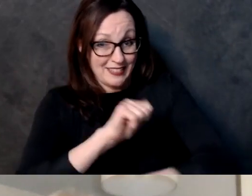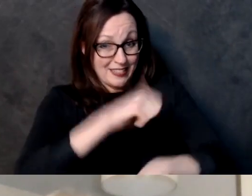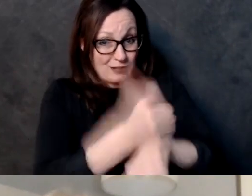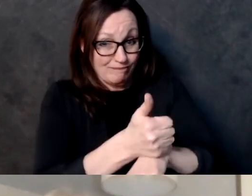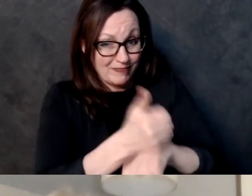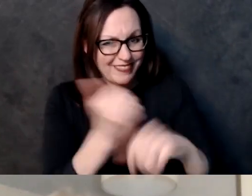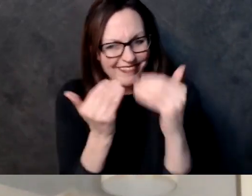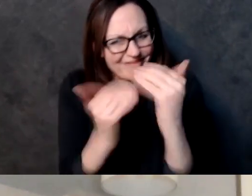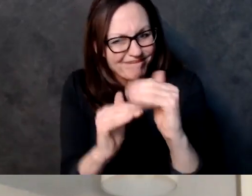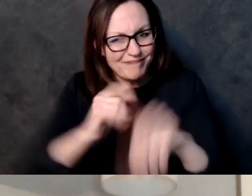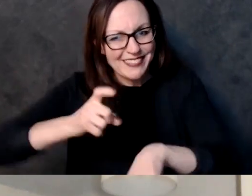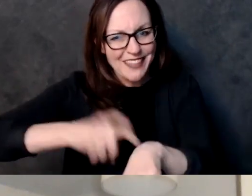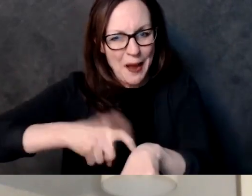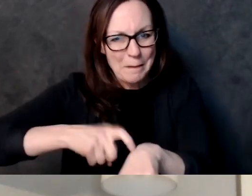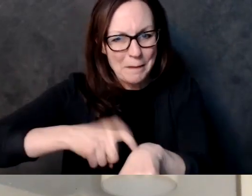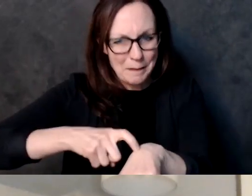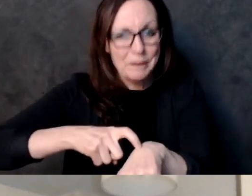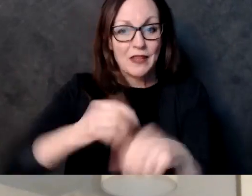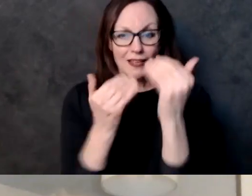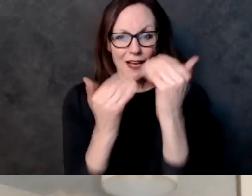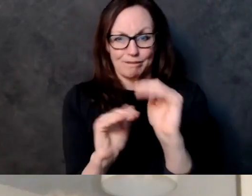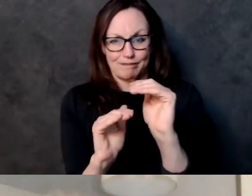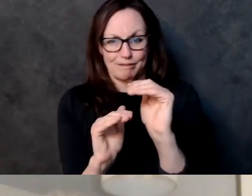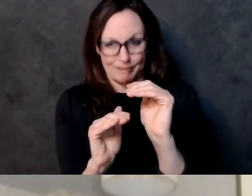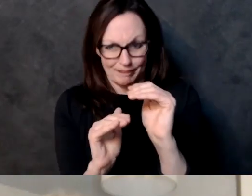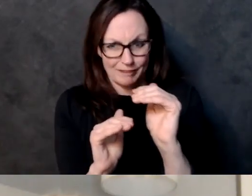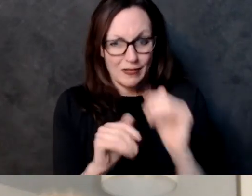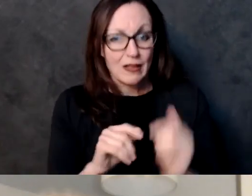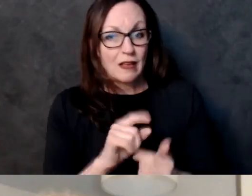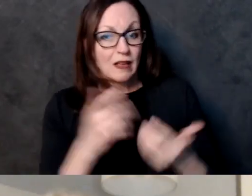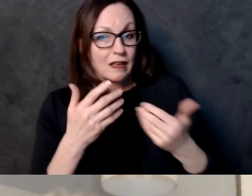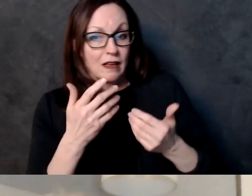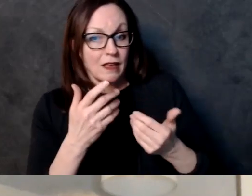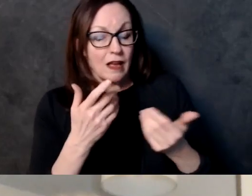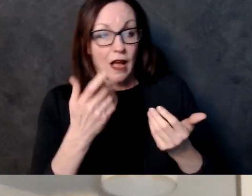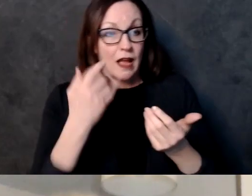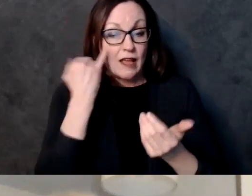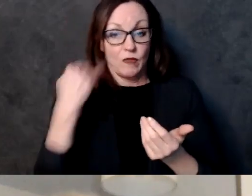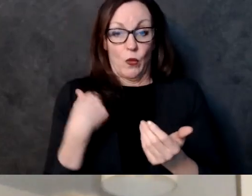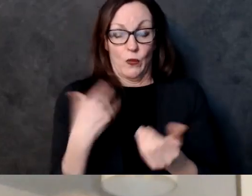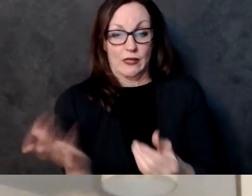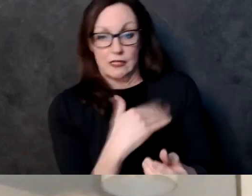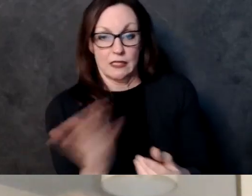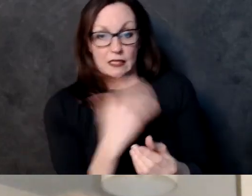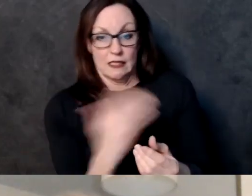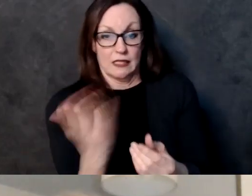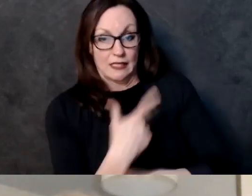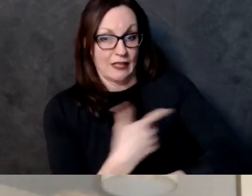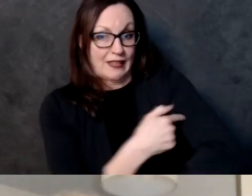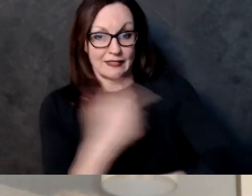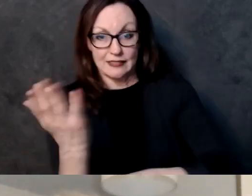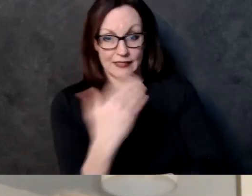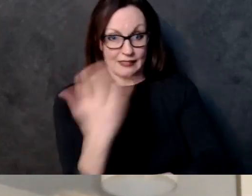many people are getting it as possible um it is out of the hands of the state to determine exactly who is getting the doses so long as the provider can provide reasonable